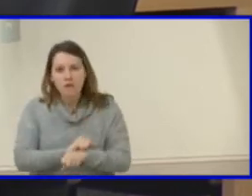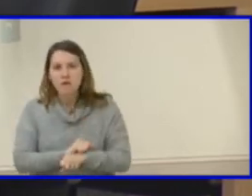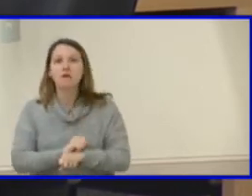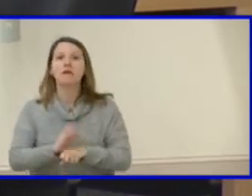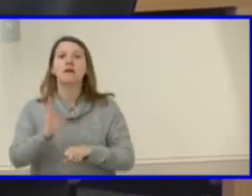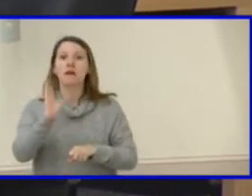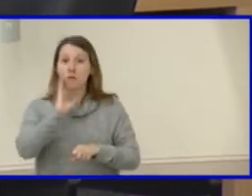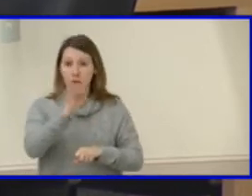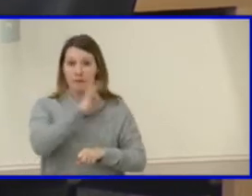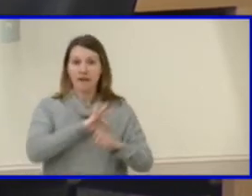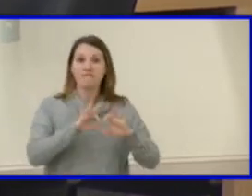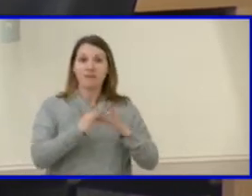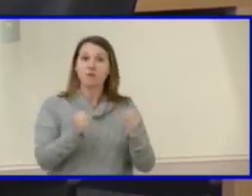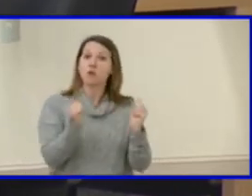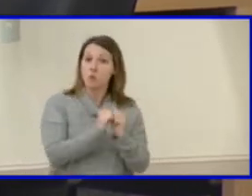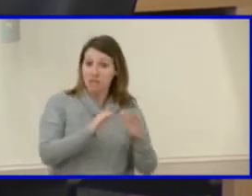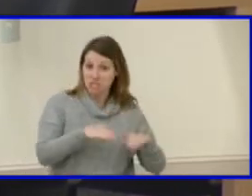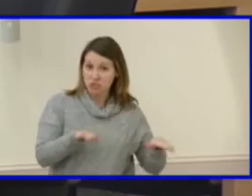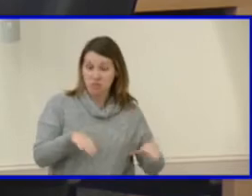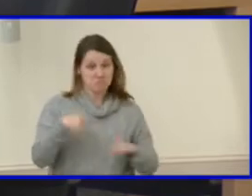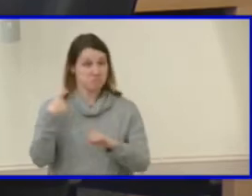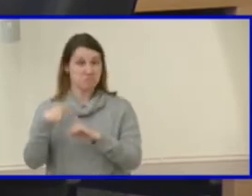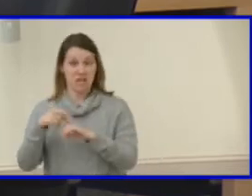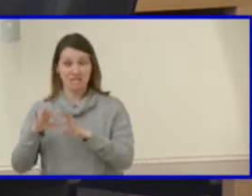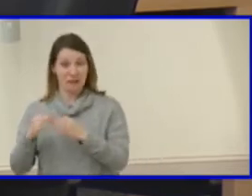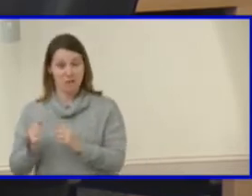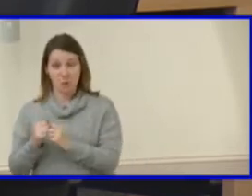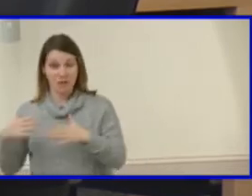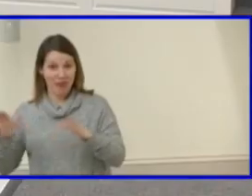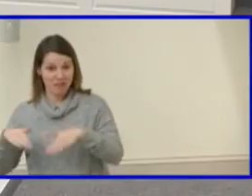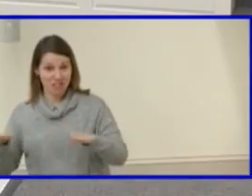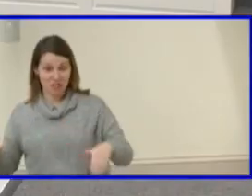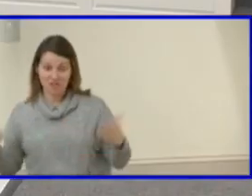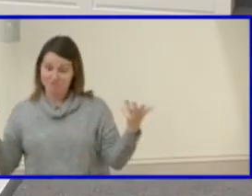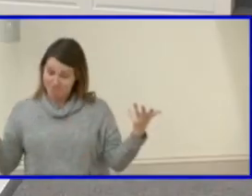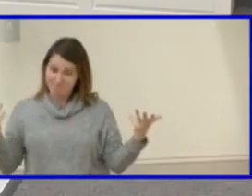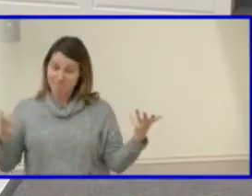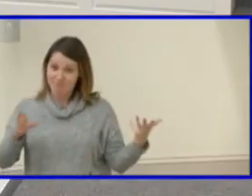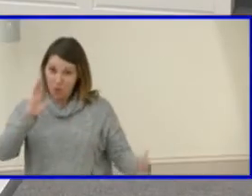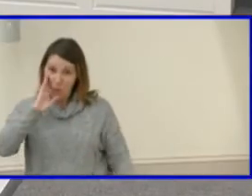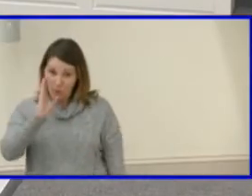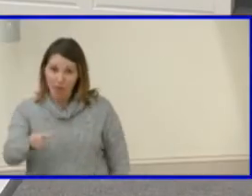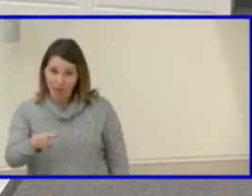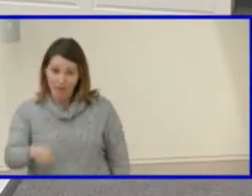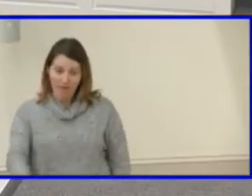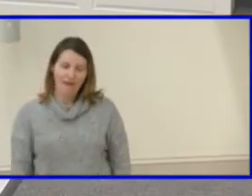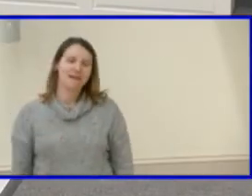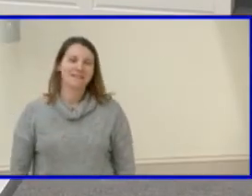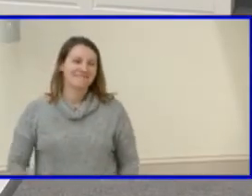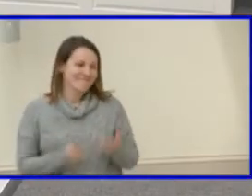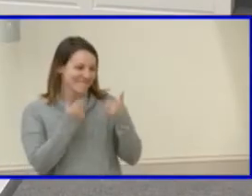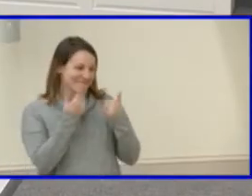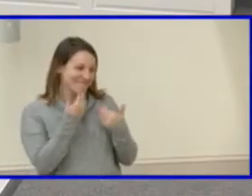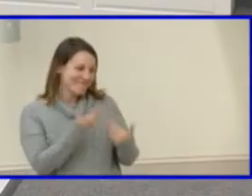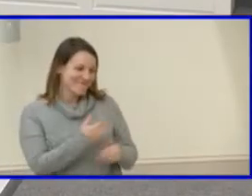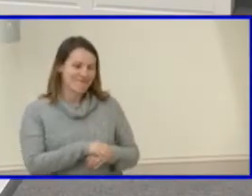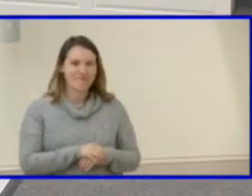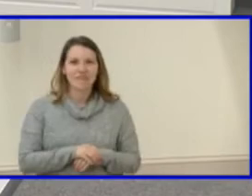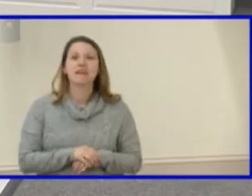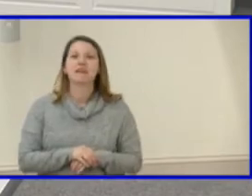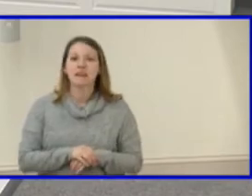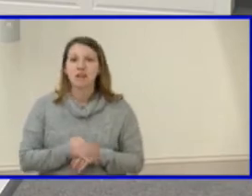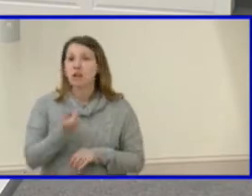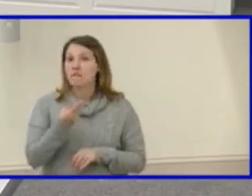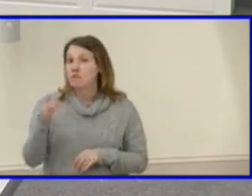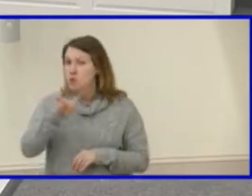children and families without children as well. So it really will. Um, I did have a few questions